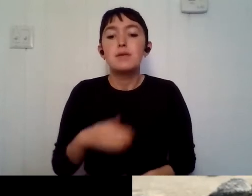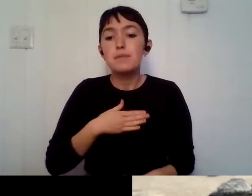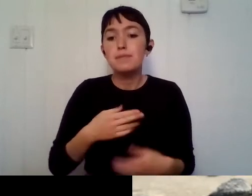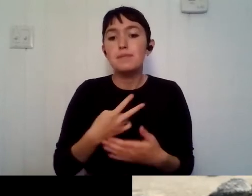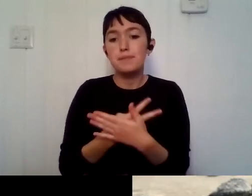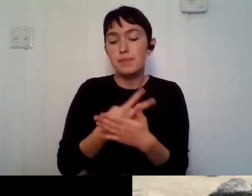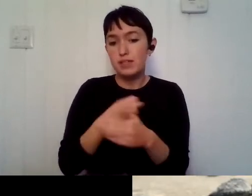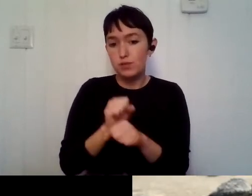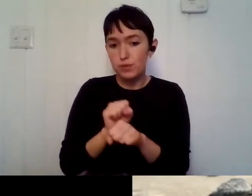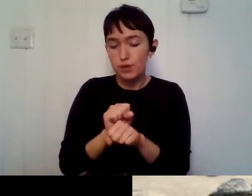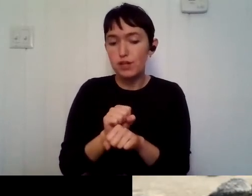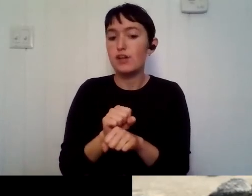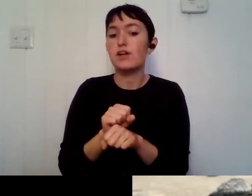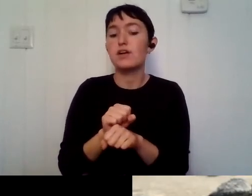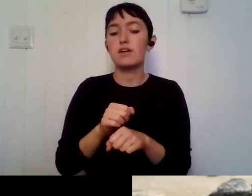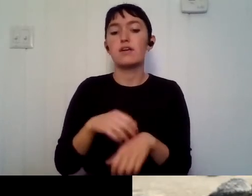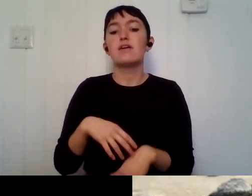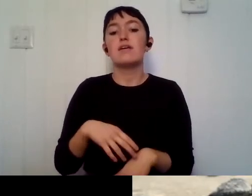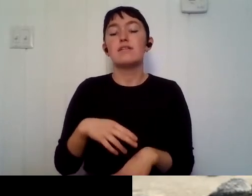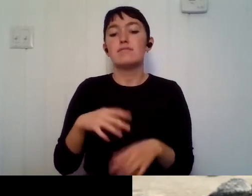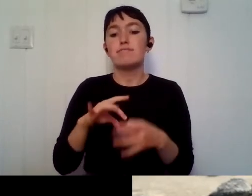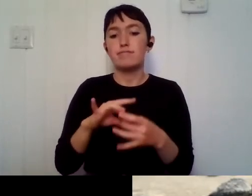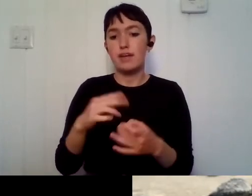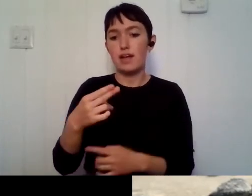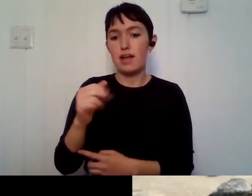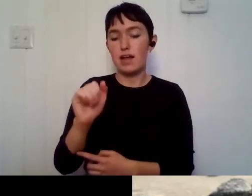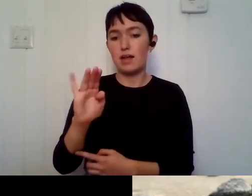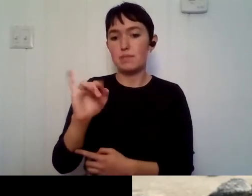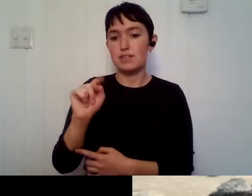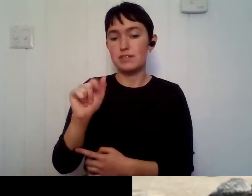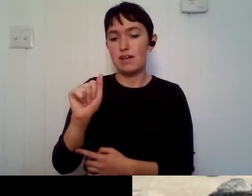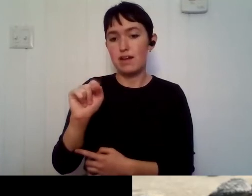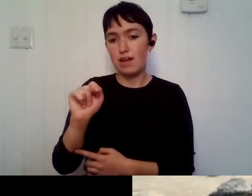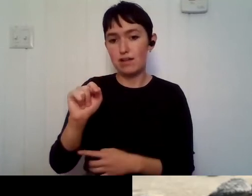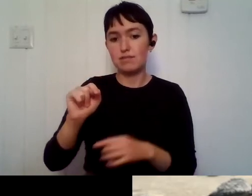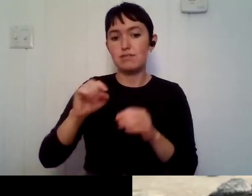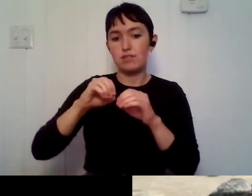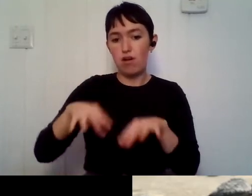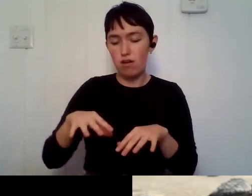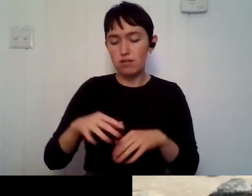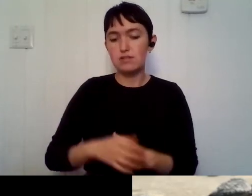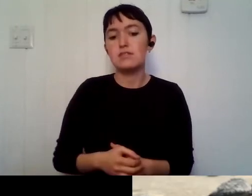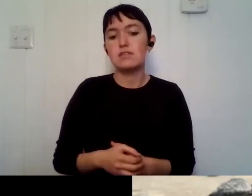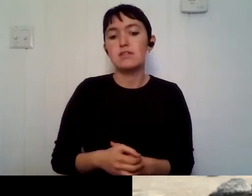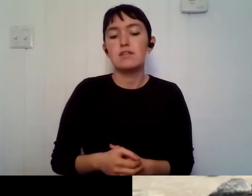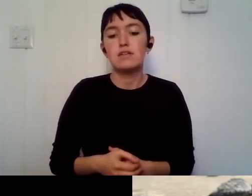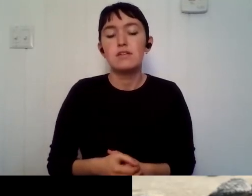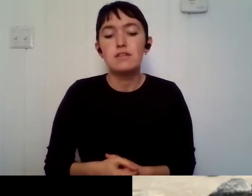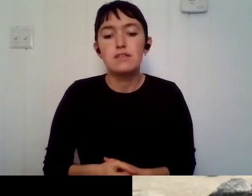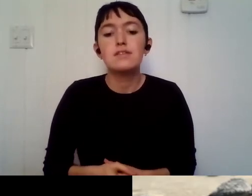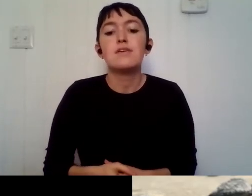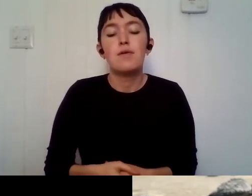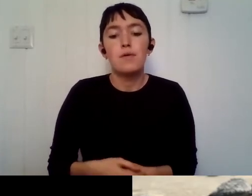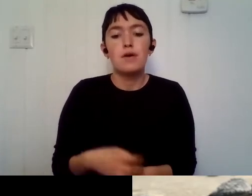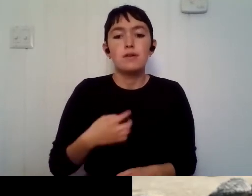in habitat, um, loss as well, or looking at the effects that sea level rise and habitat loss is going to